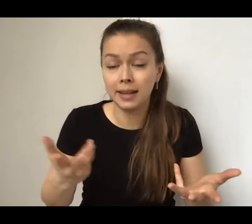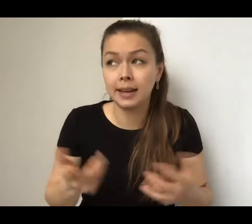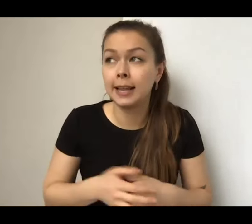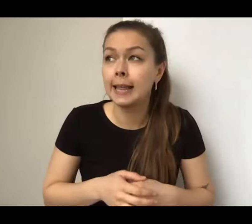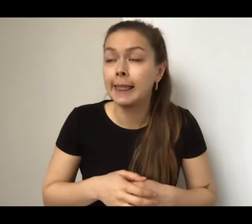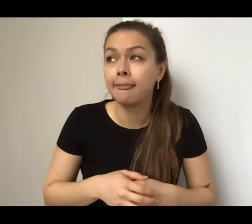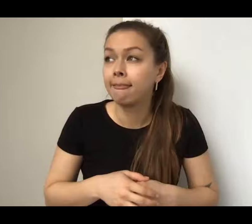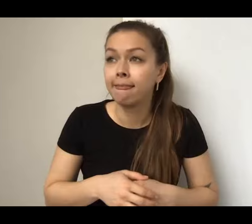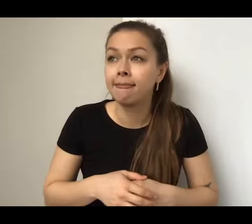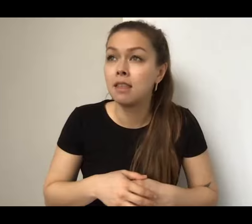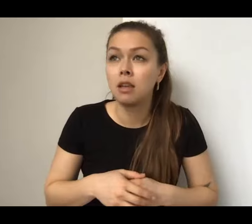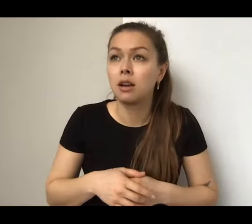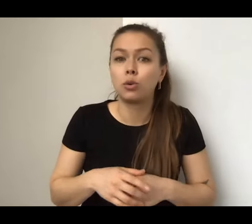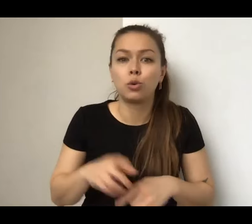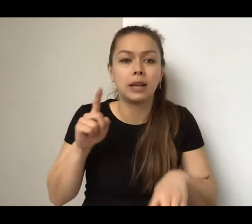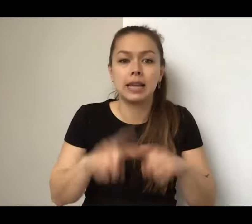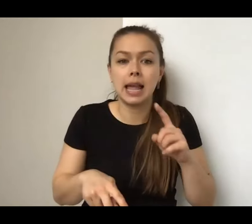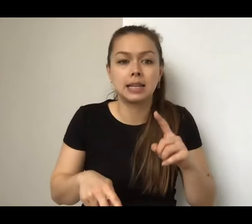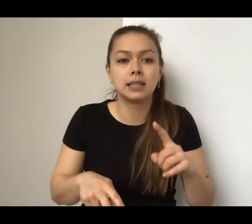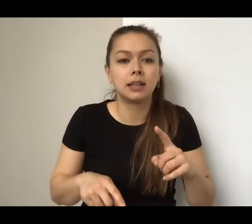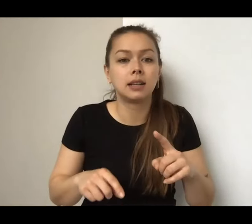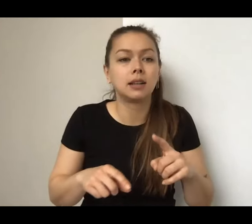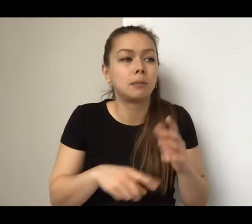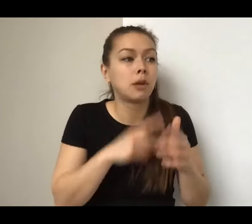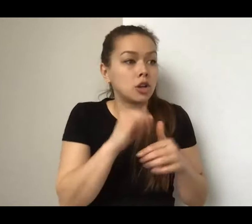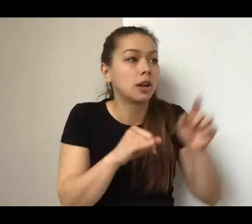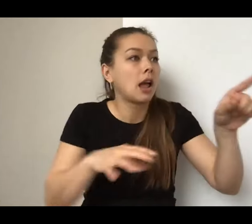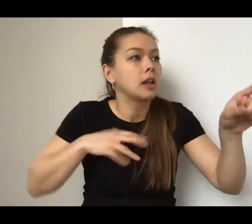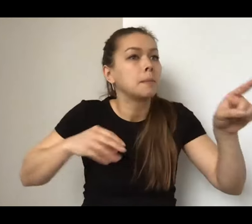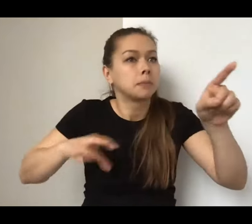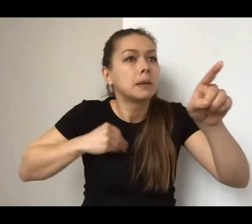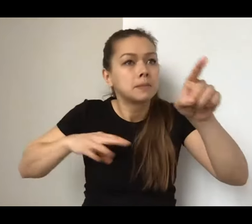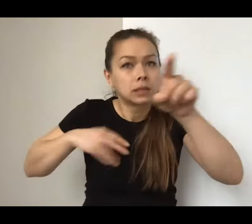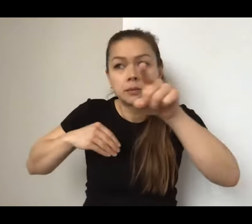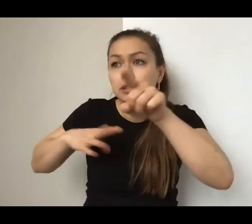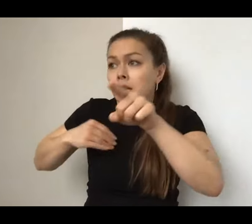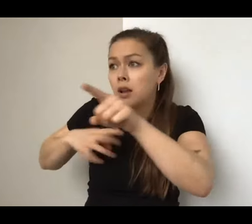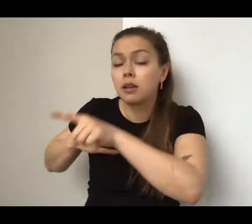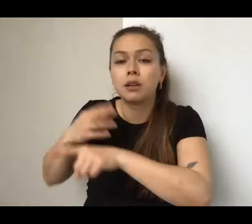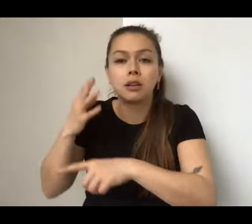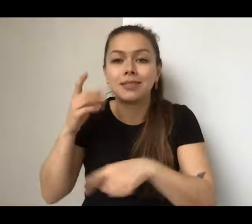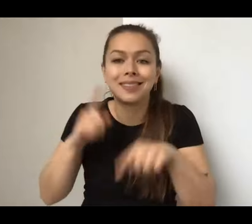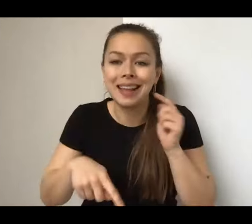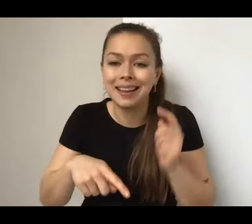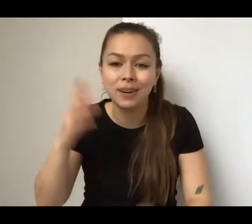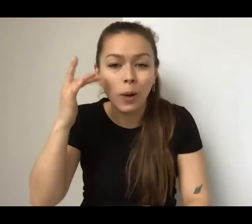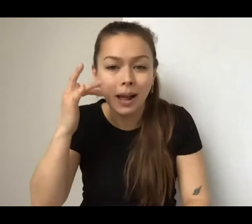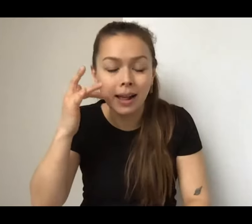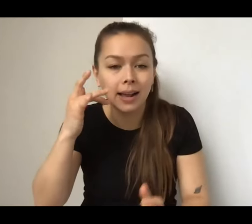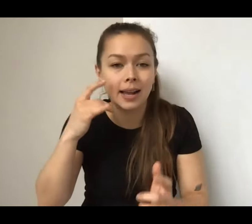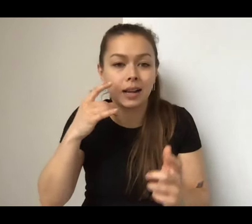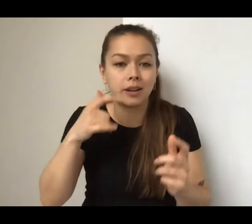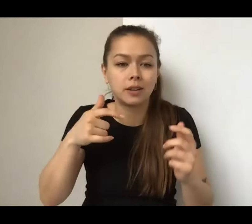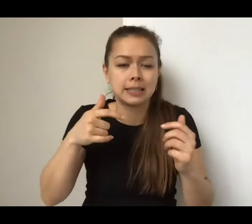a lot of projects because that sustainability of being able to work, uh, true to solutions can be, you know, time consuming when you're